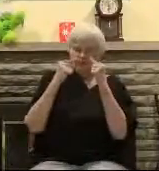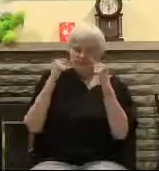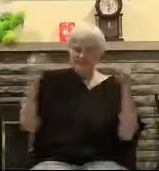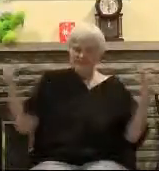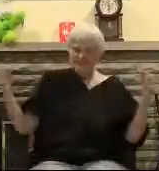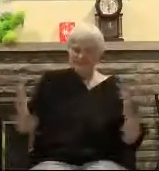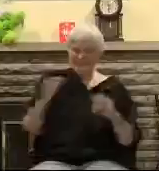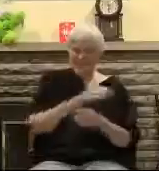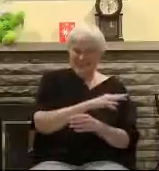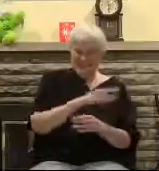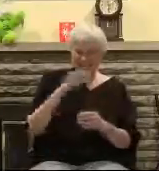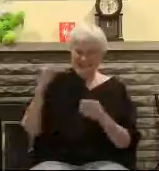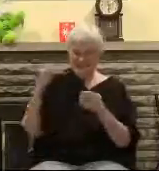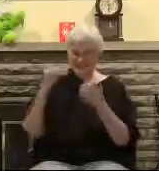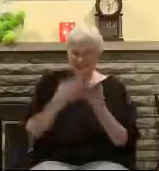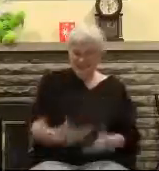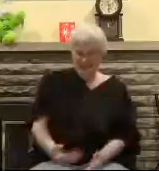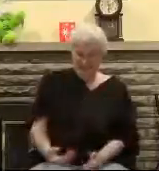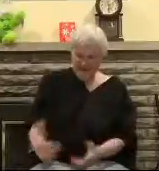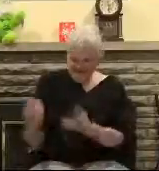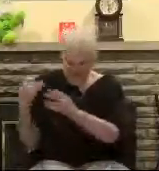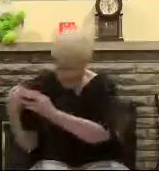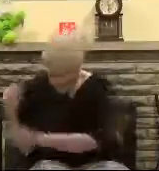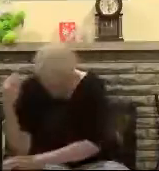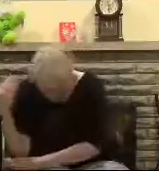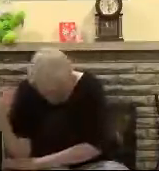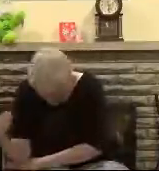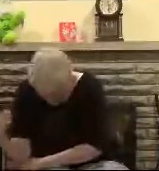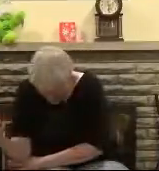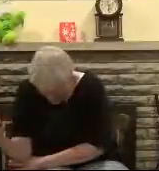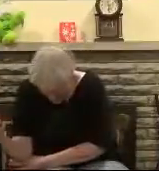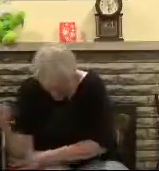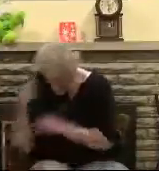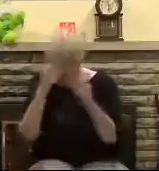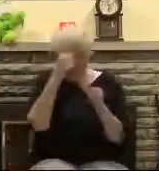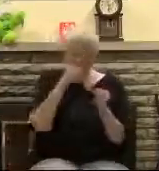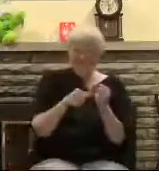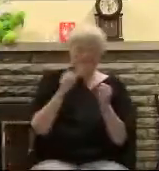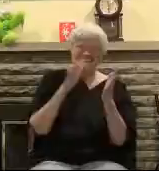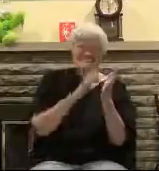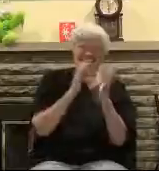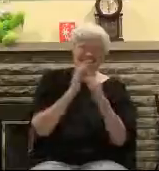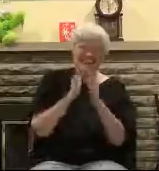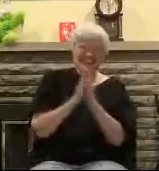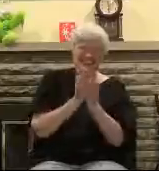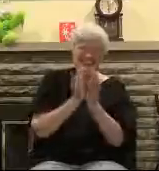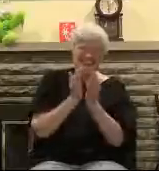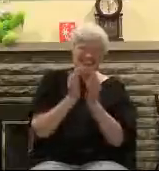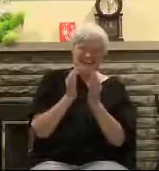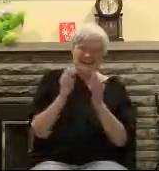God said unto Moses Moses was saying Who do I say sent me? God said to Moses I am that I am